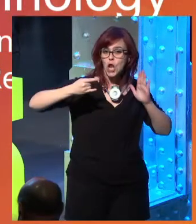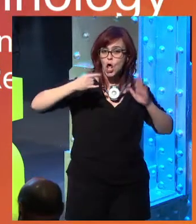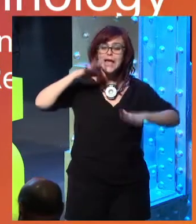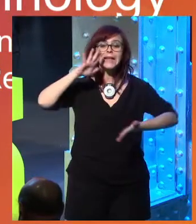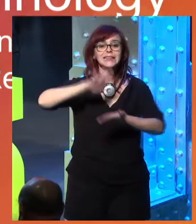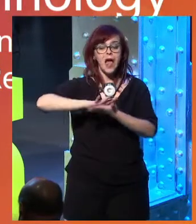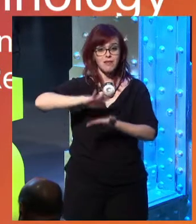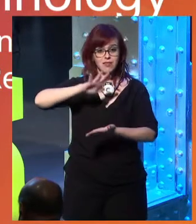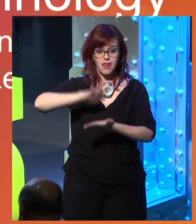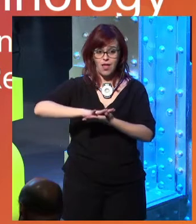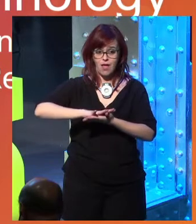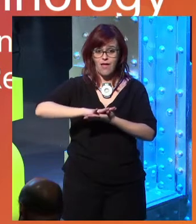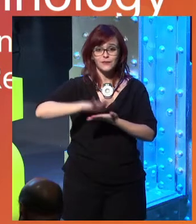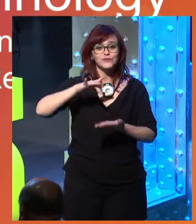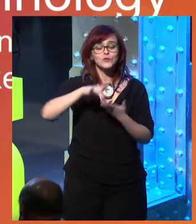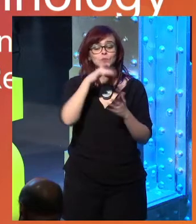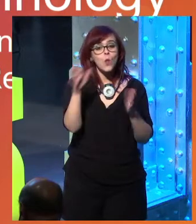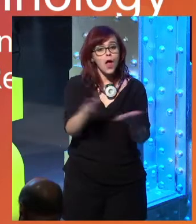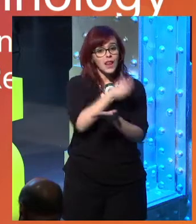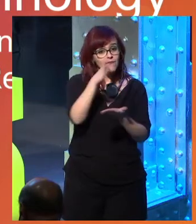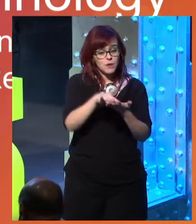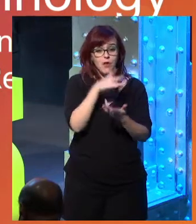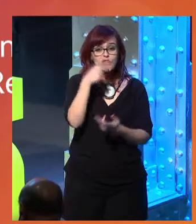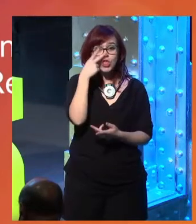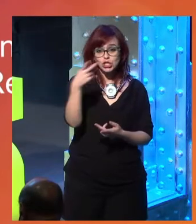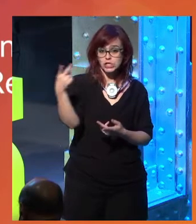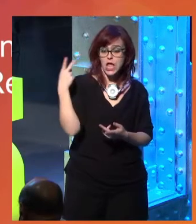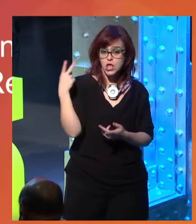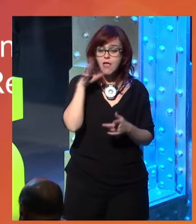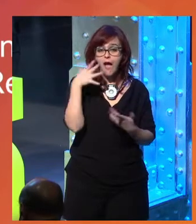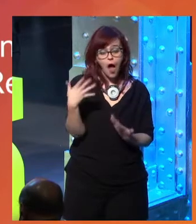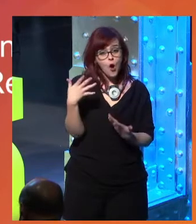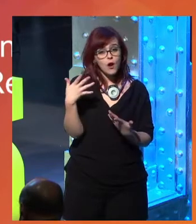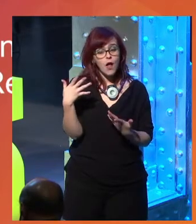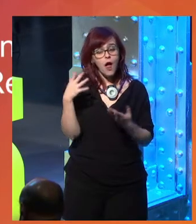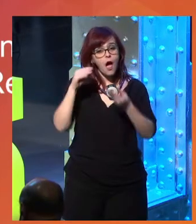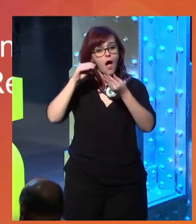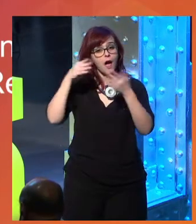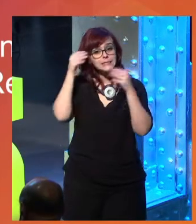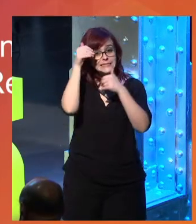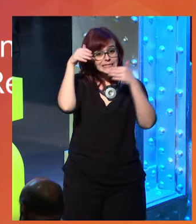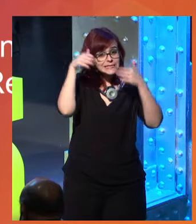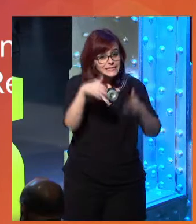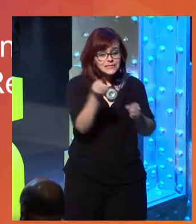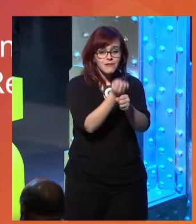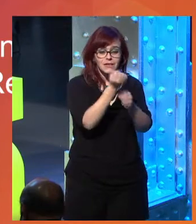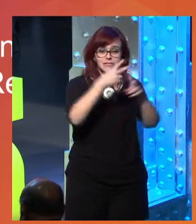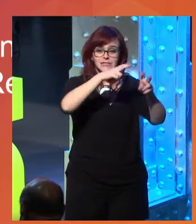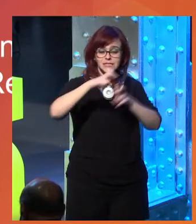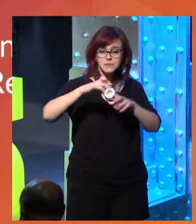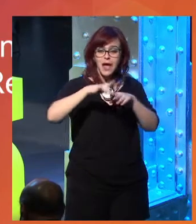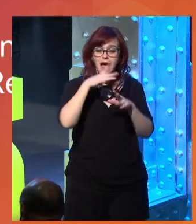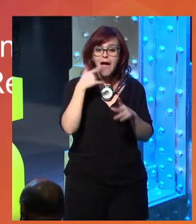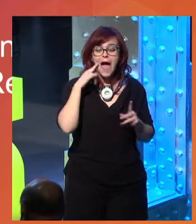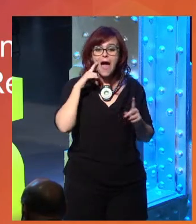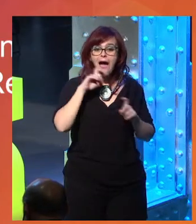one cares. And then everybody started caring about alerts. The next book I'm writing is on sound, because no one cares about sound. But sound